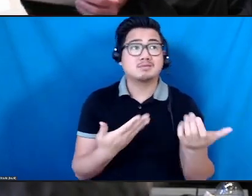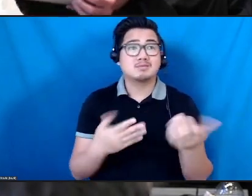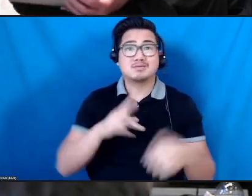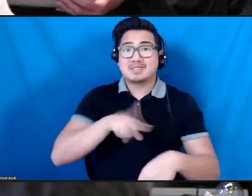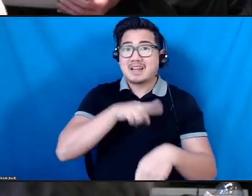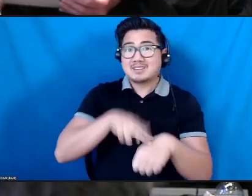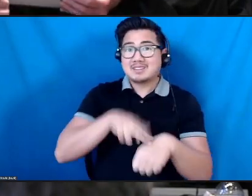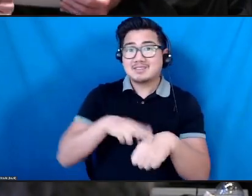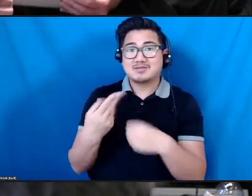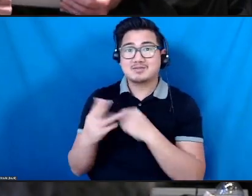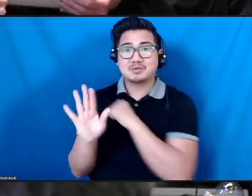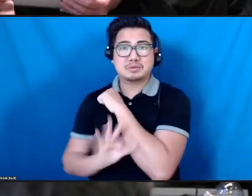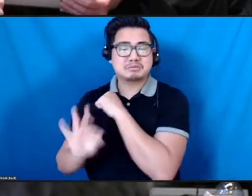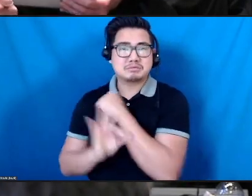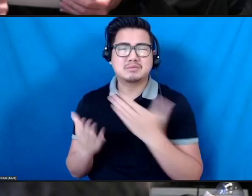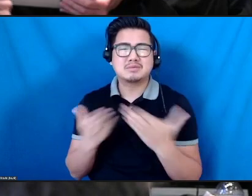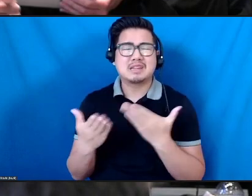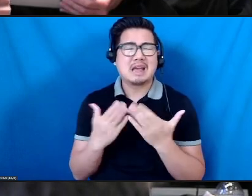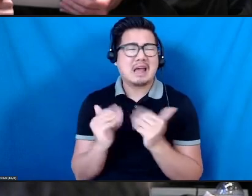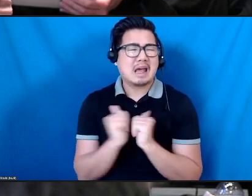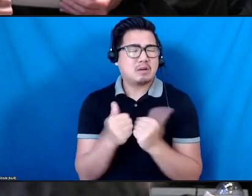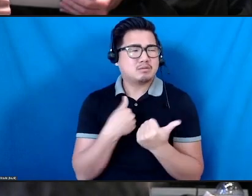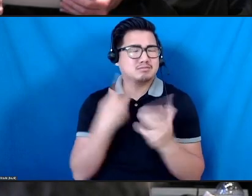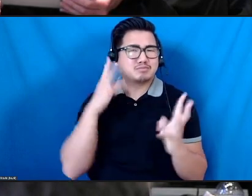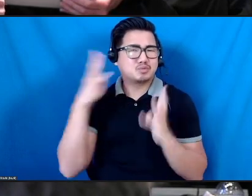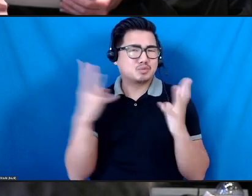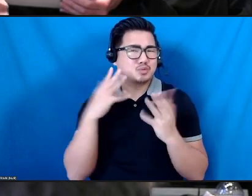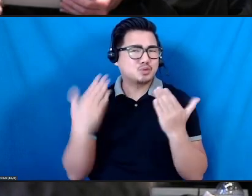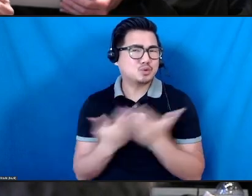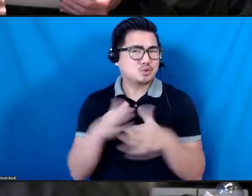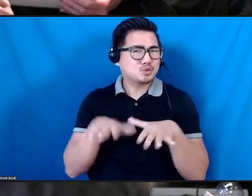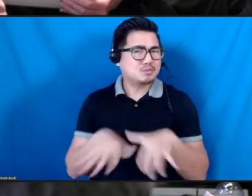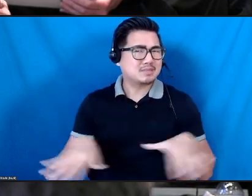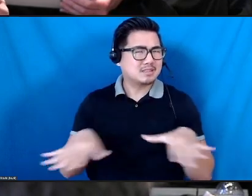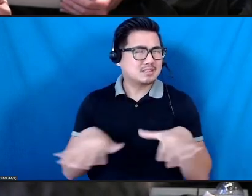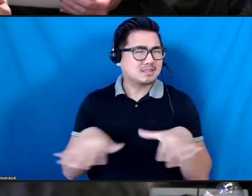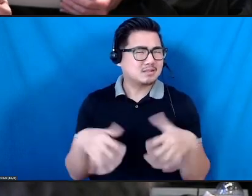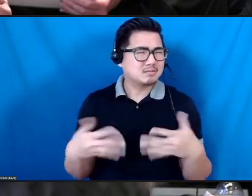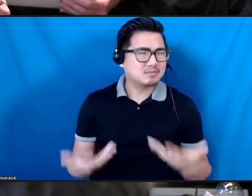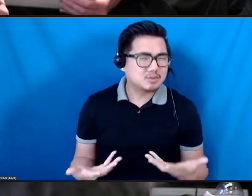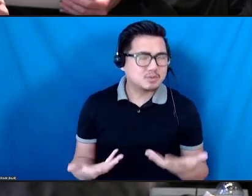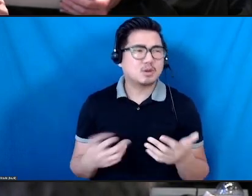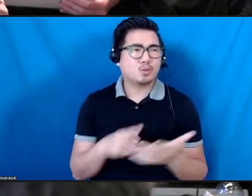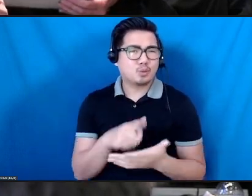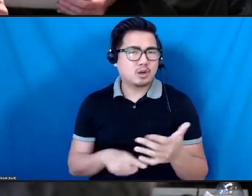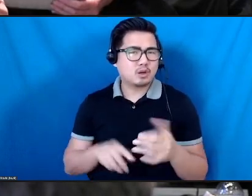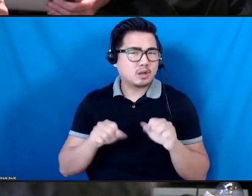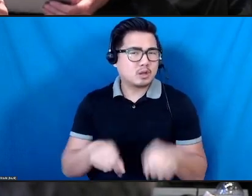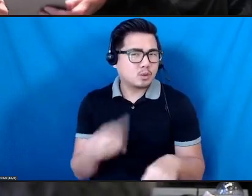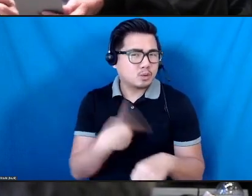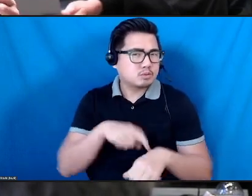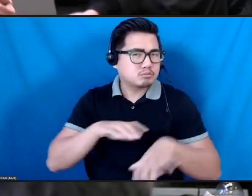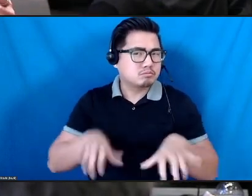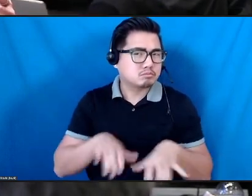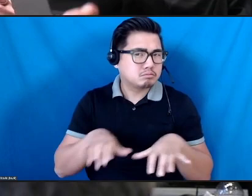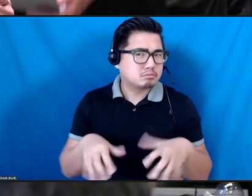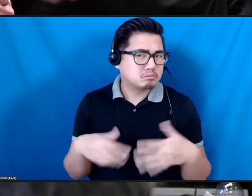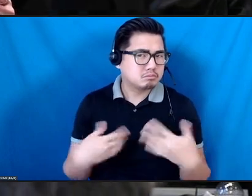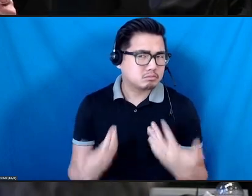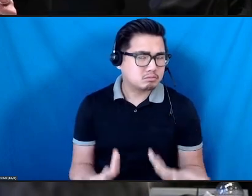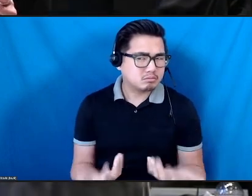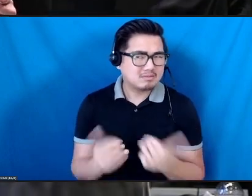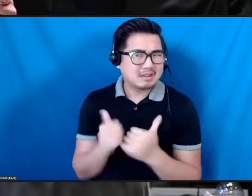How can I think of a space, you know, as we're new and starting up? What are the things that we can be doing to respond